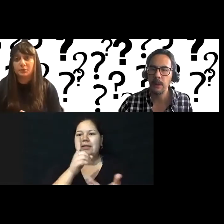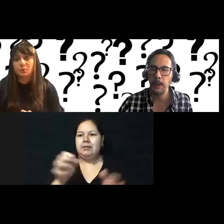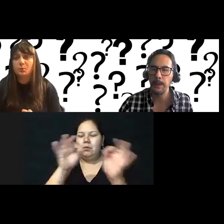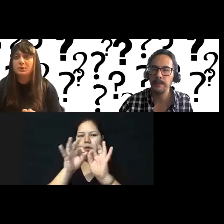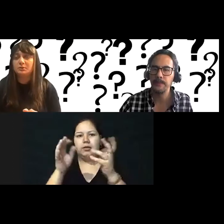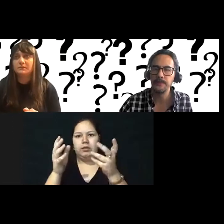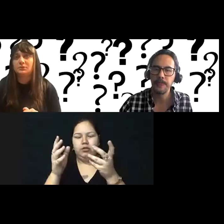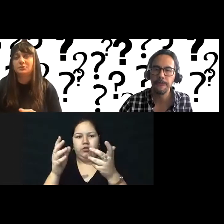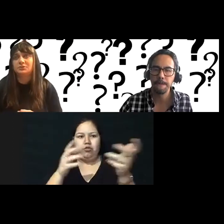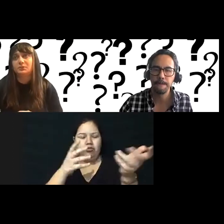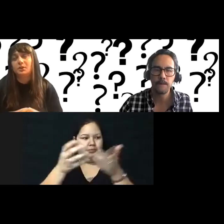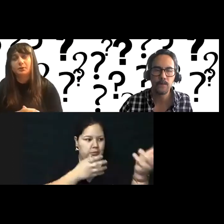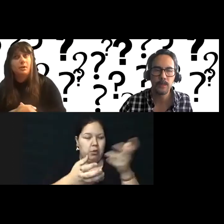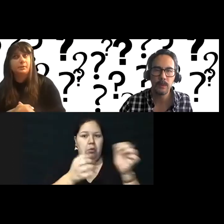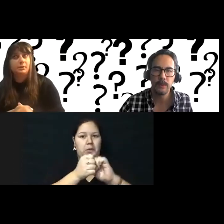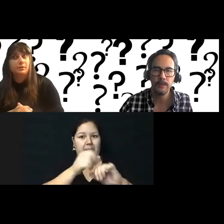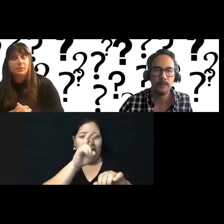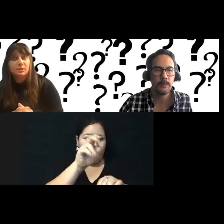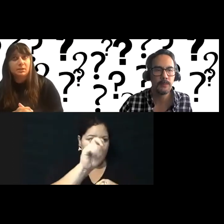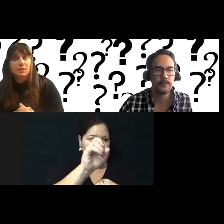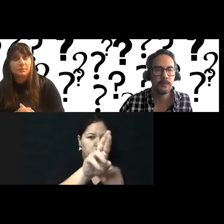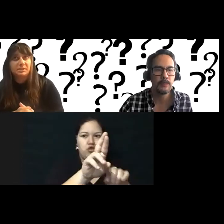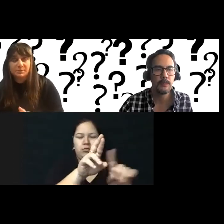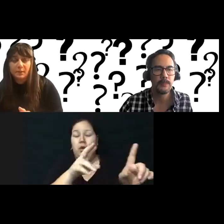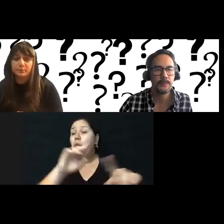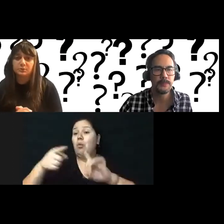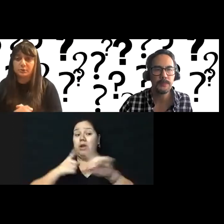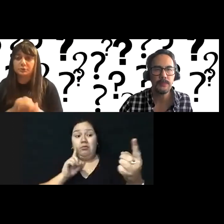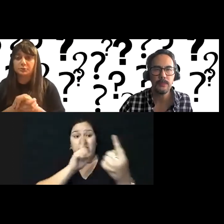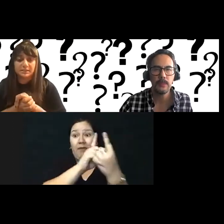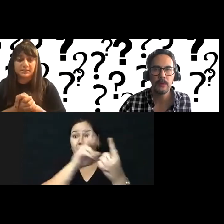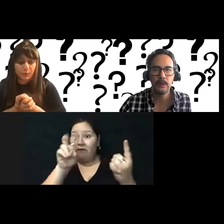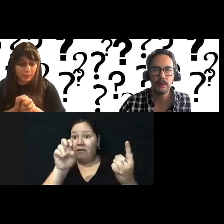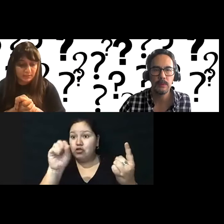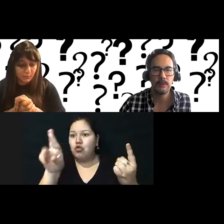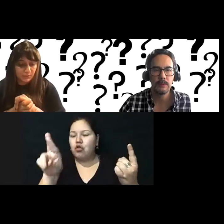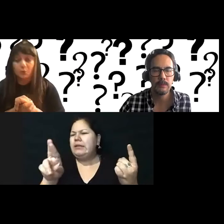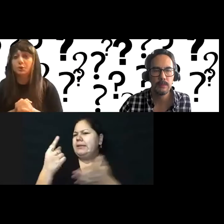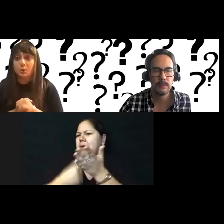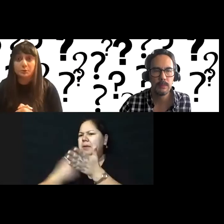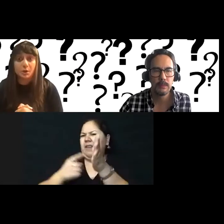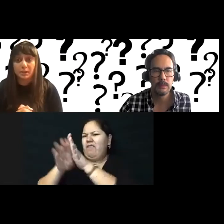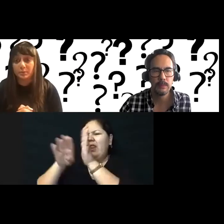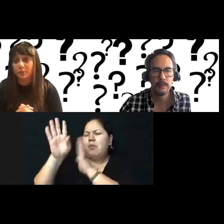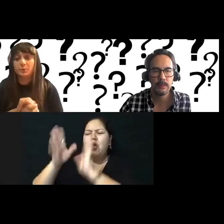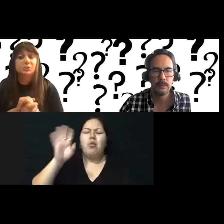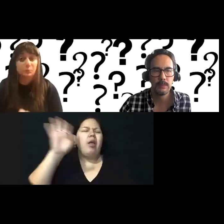of, you know, when we go to vendors, they're all, they're often some developers will treat us though, as though we don't know what we're talking about, or we don't